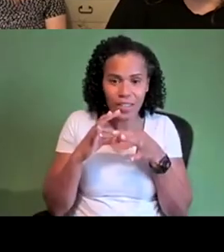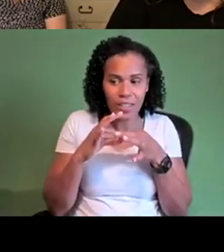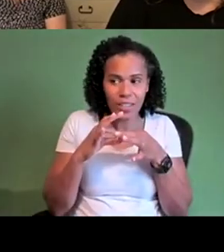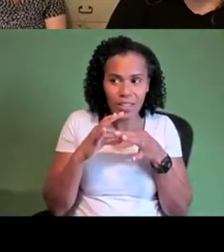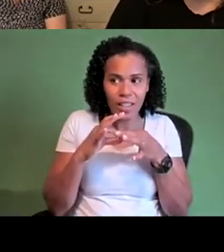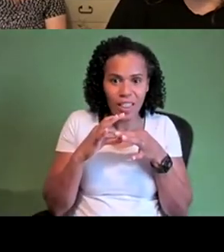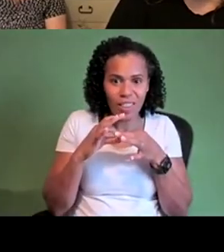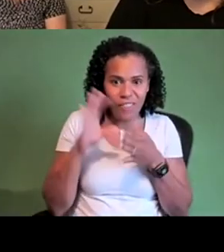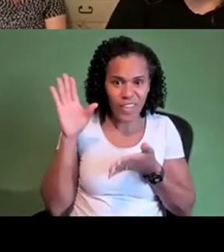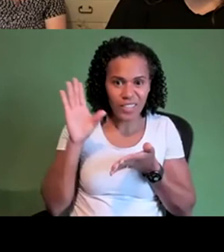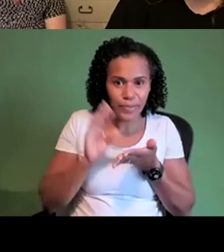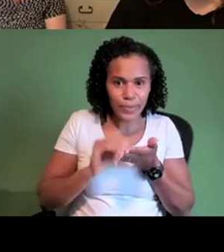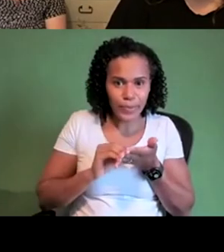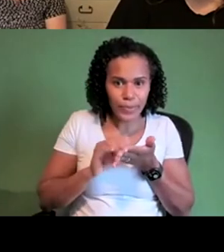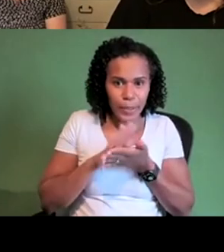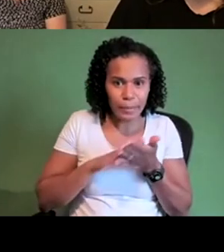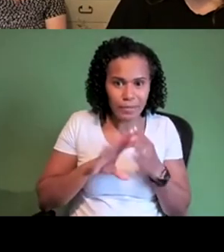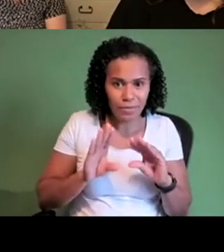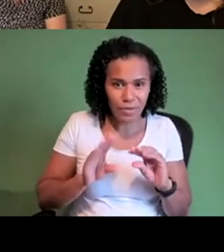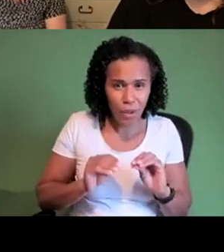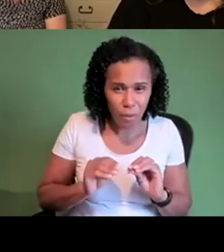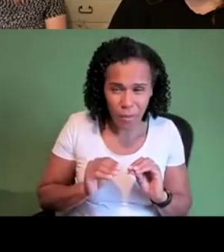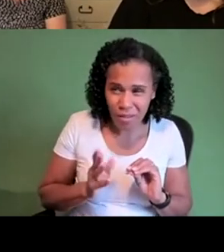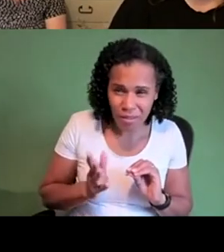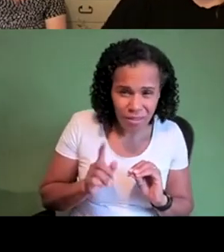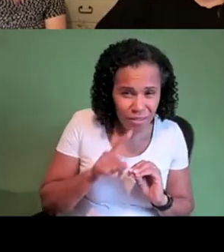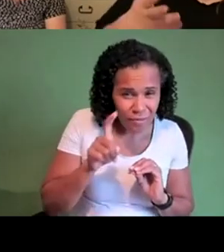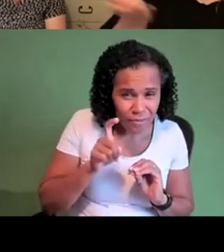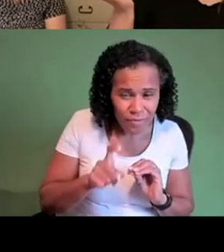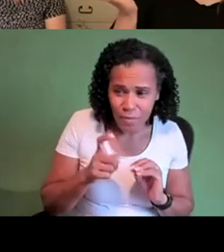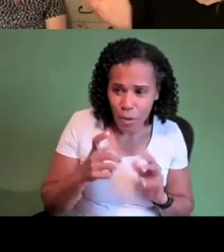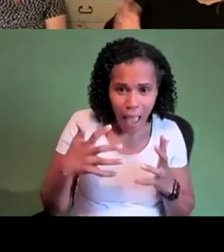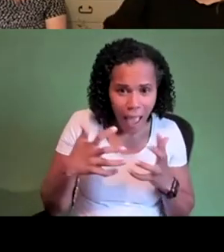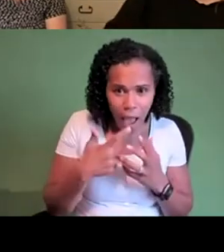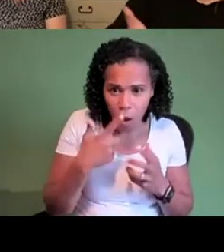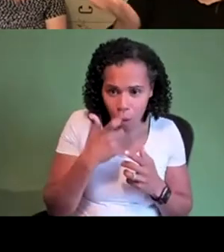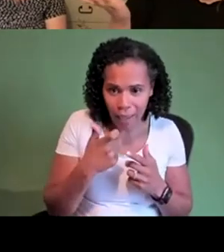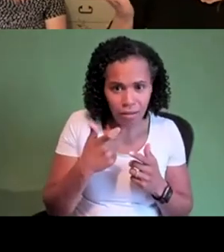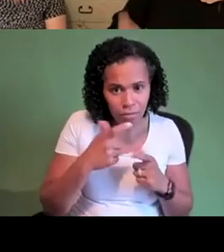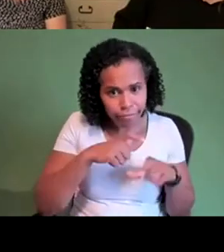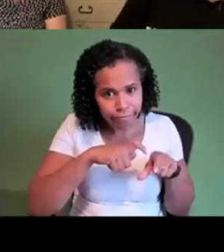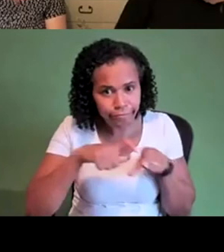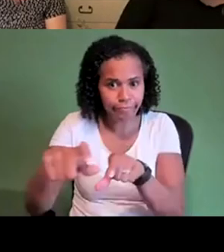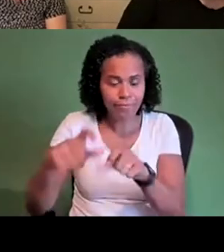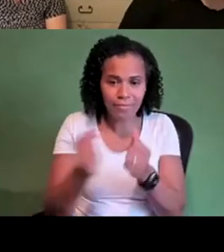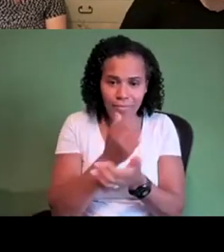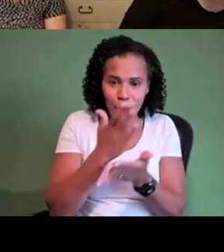practically is possible as well so that's i've just added another question